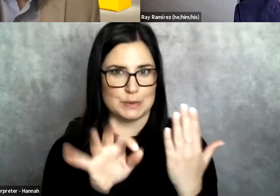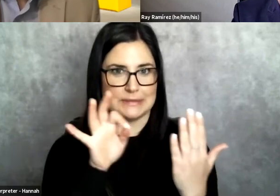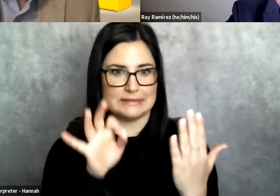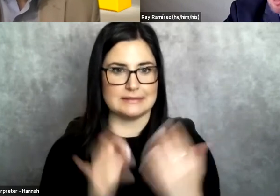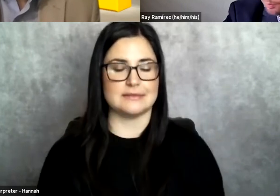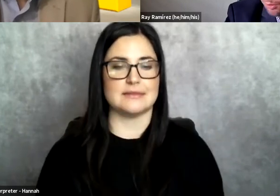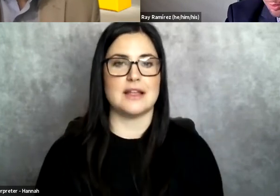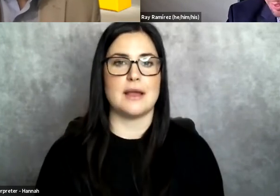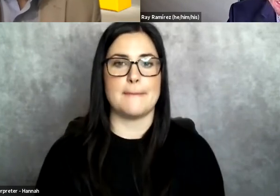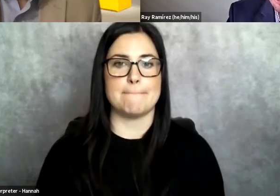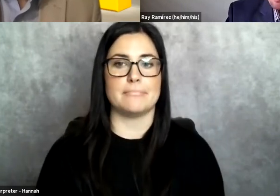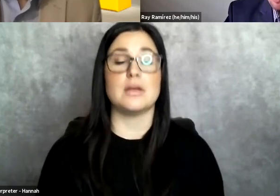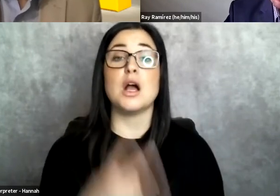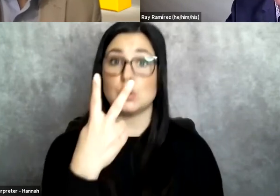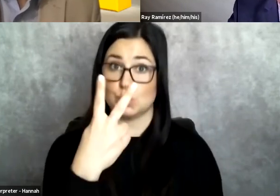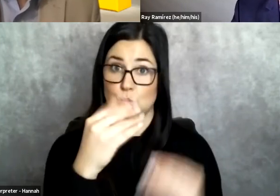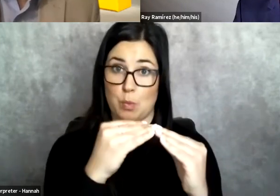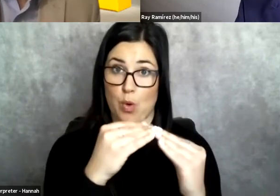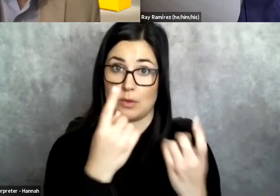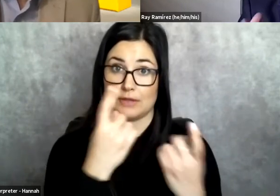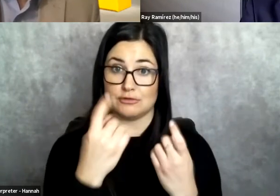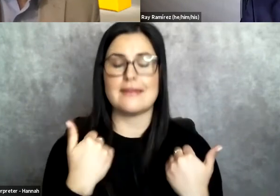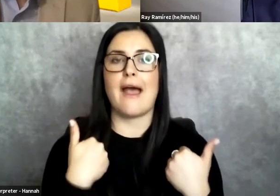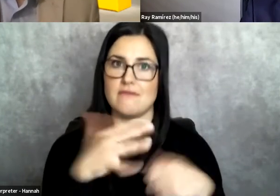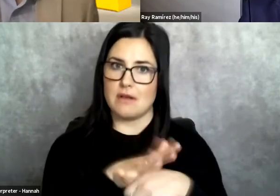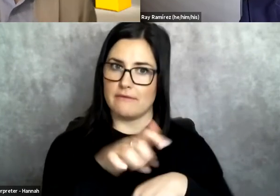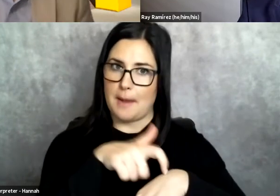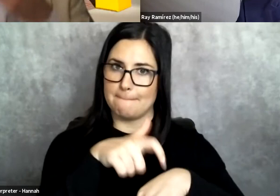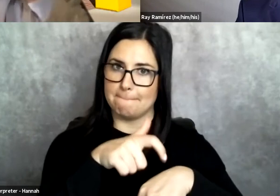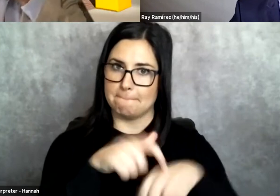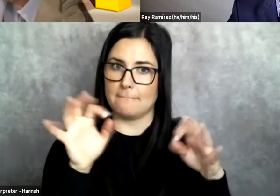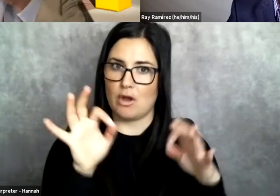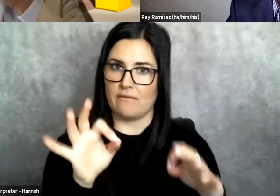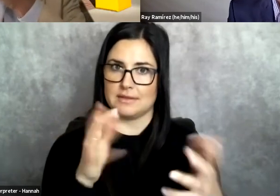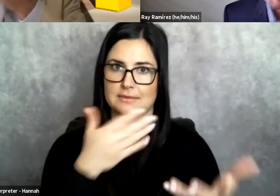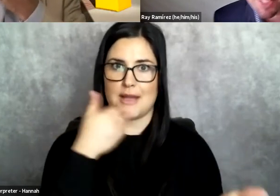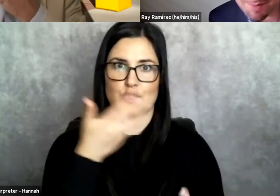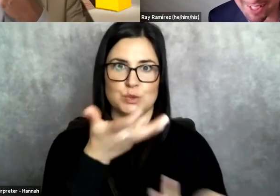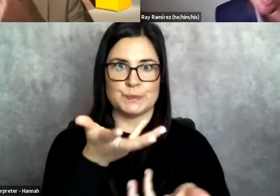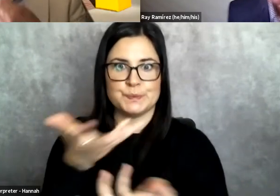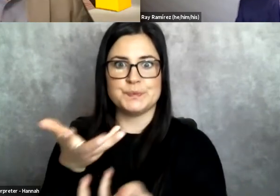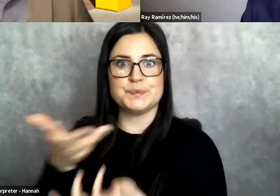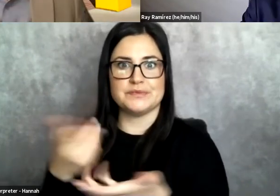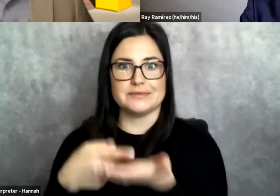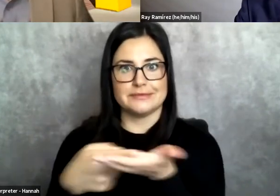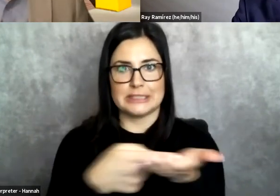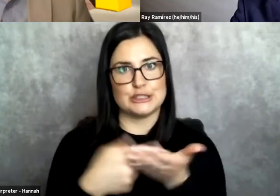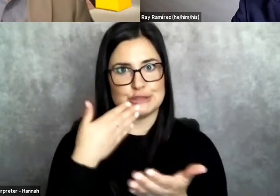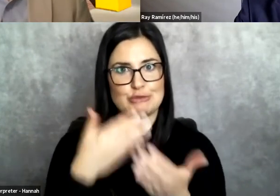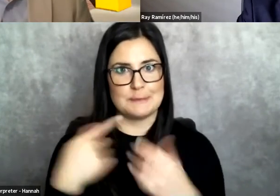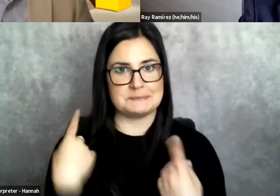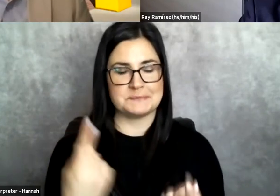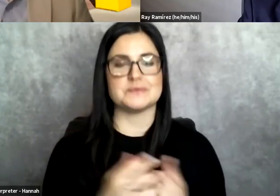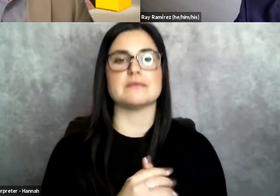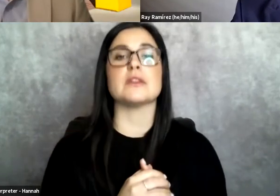And we do have two more, and I'm glad we have time because this allows for some engagement, right? Some dialogue and some discussion. And